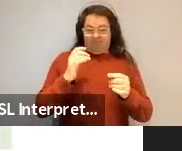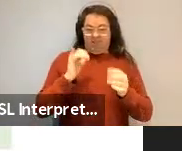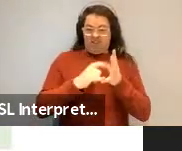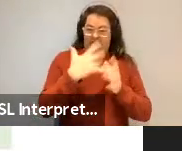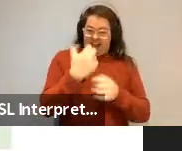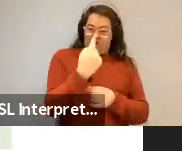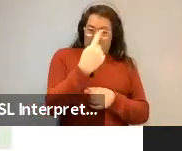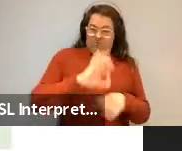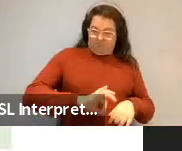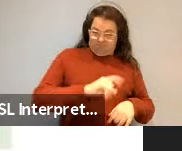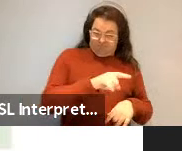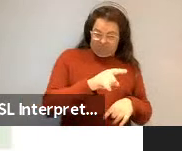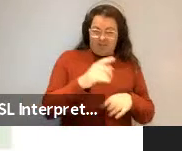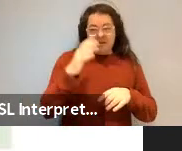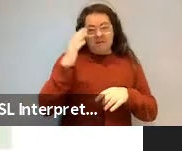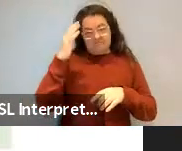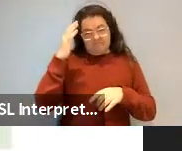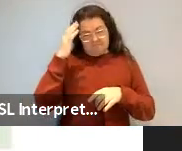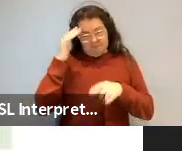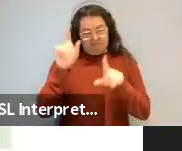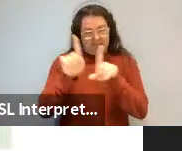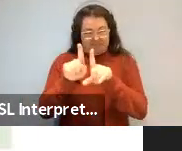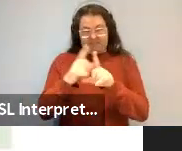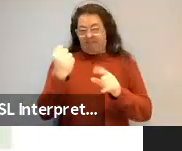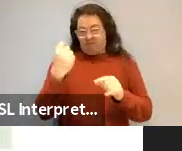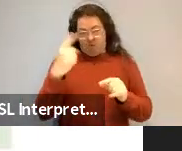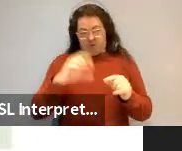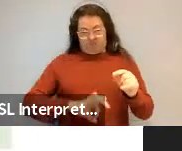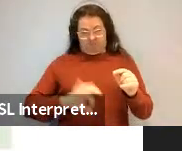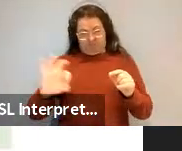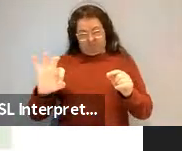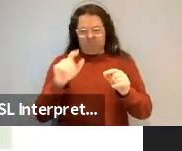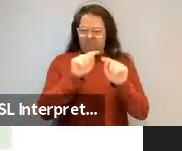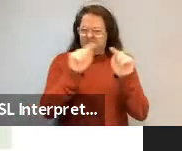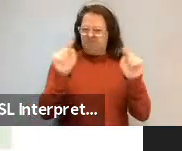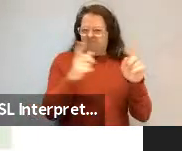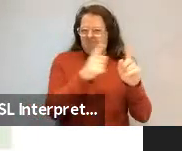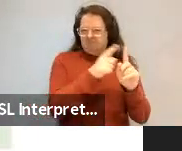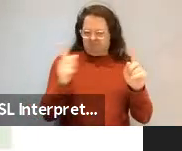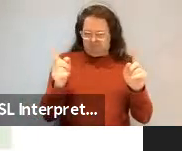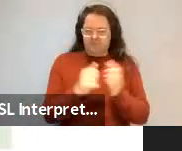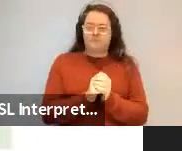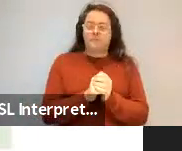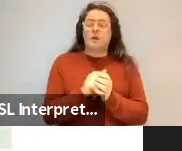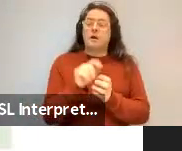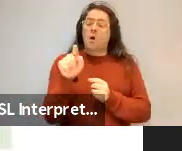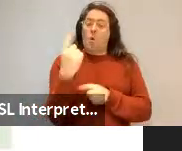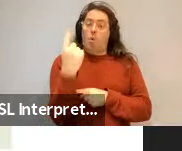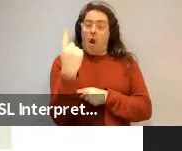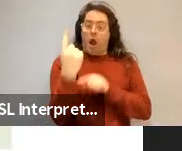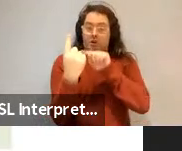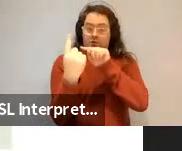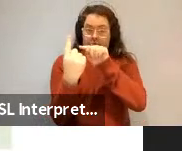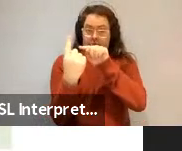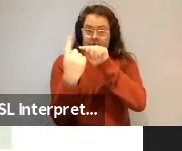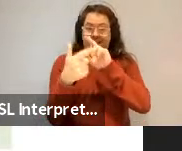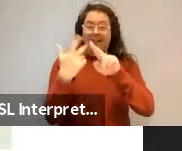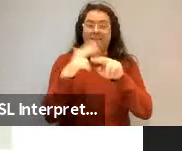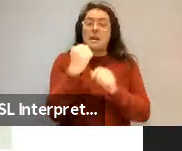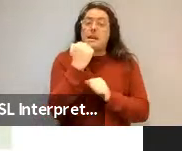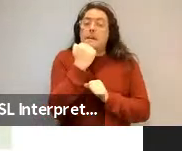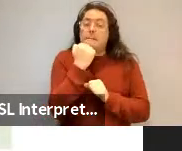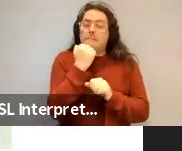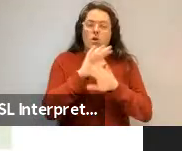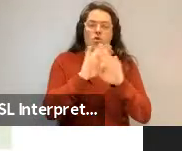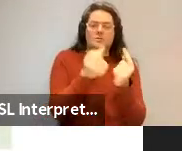Perfectly fine. Now, if this were the cardinal number and not the anaphoric one, we should be able to put the head noun